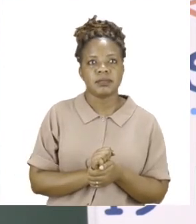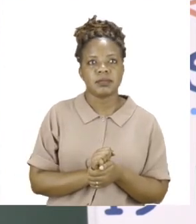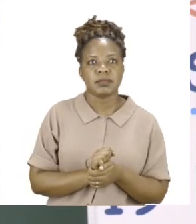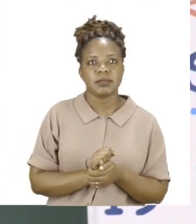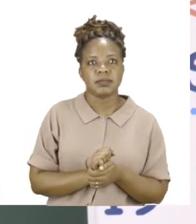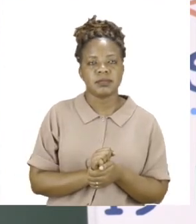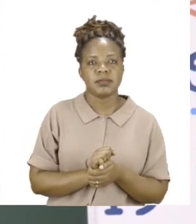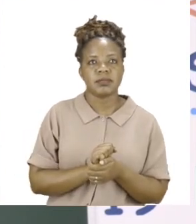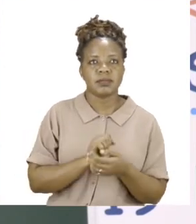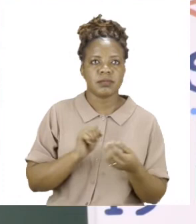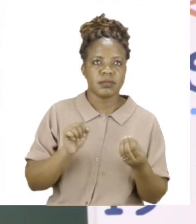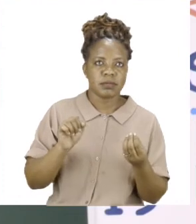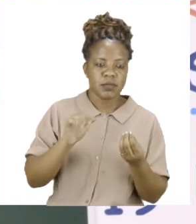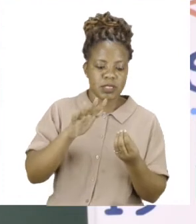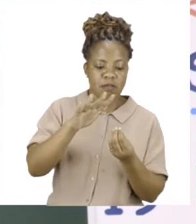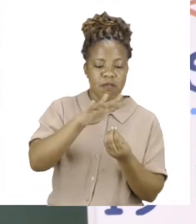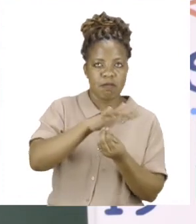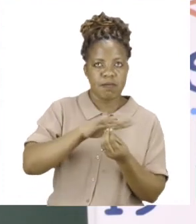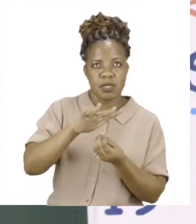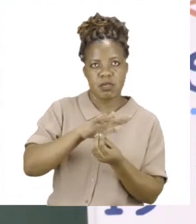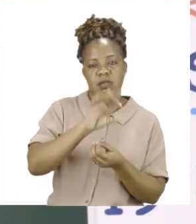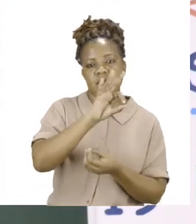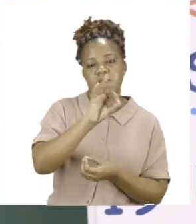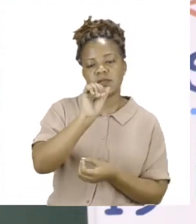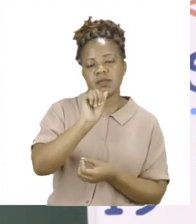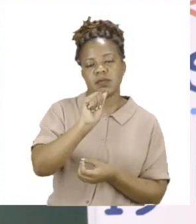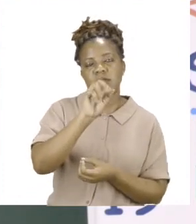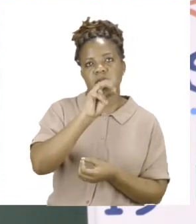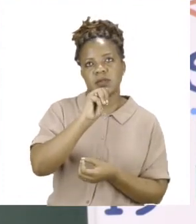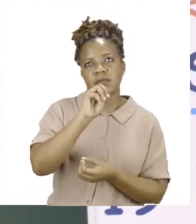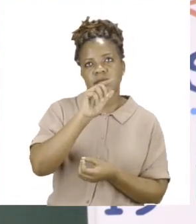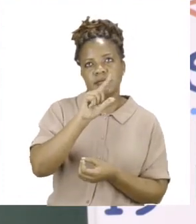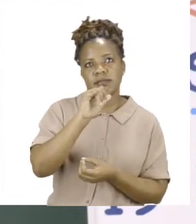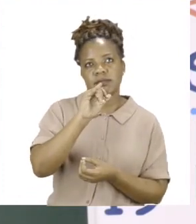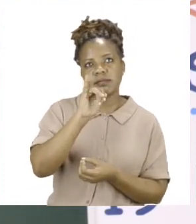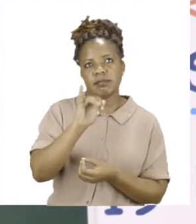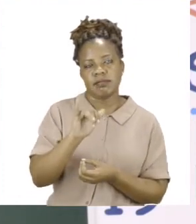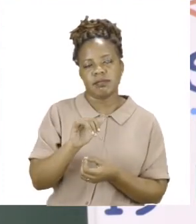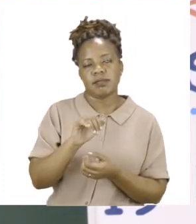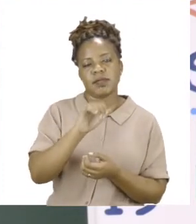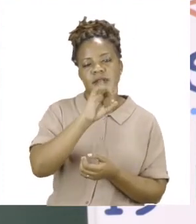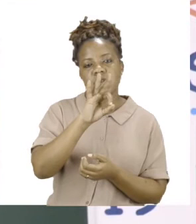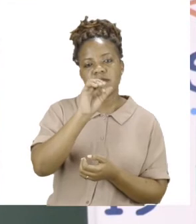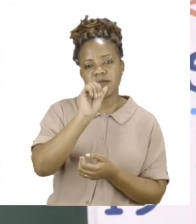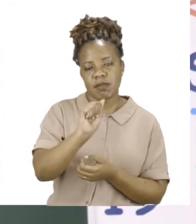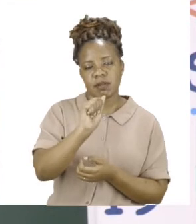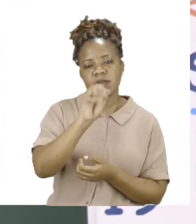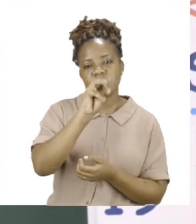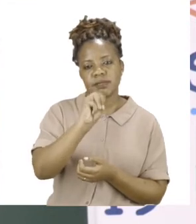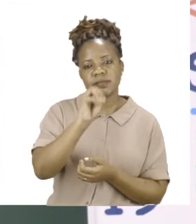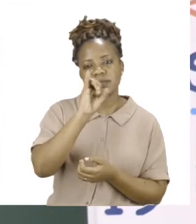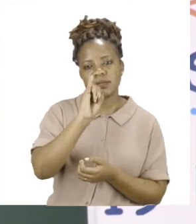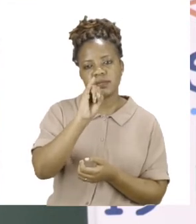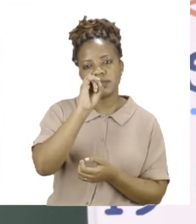family and I. So I've written the word my, then I'm going to write